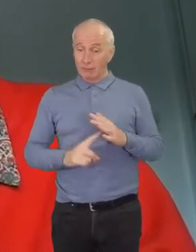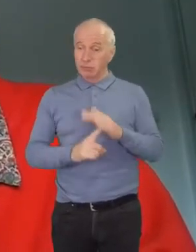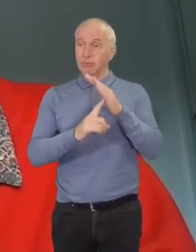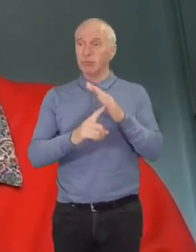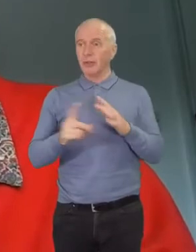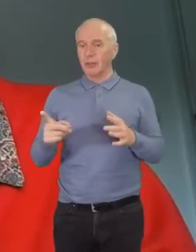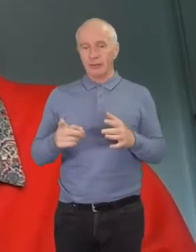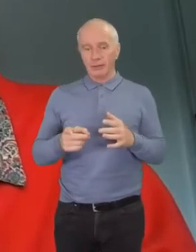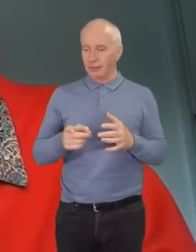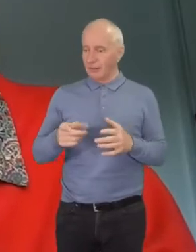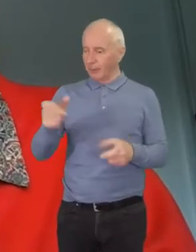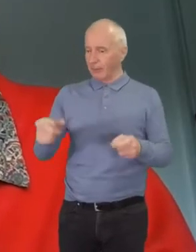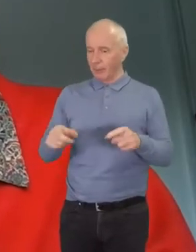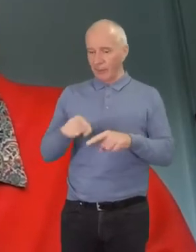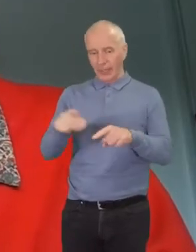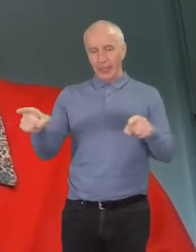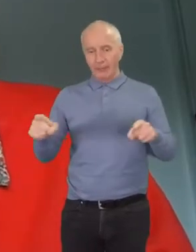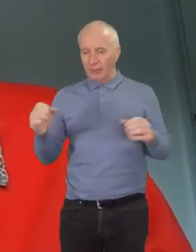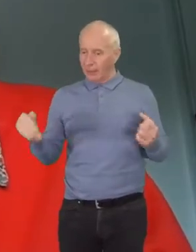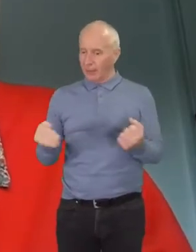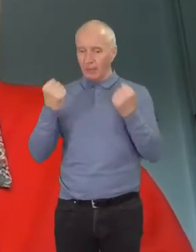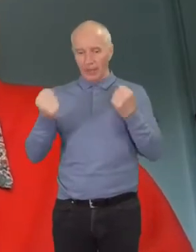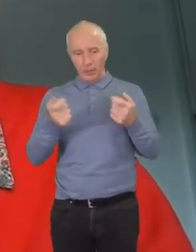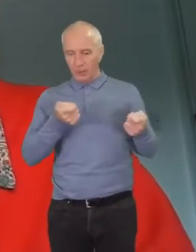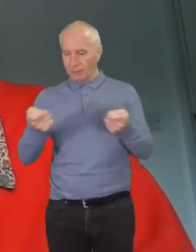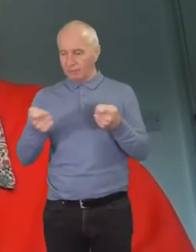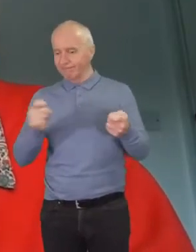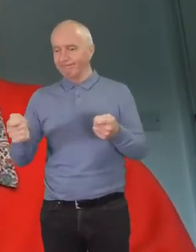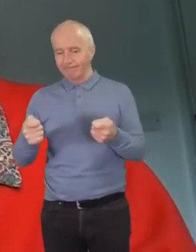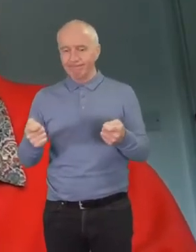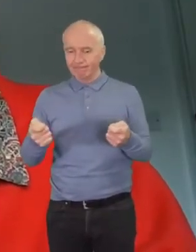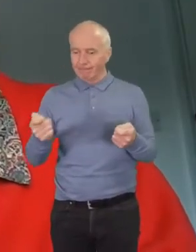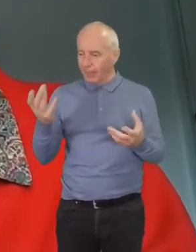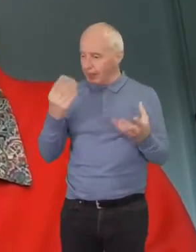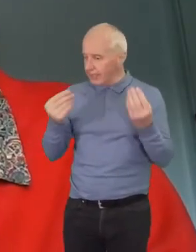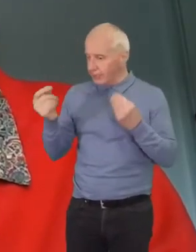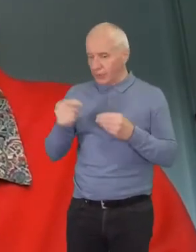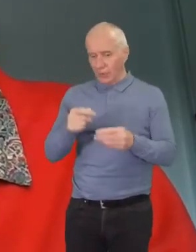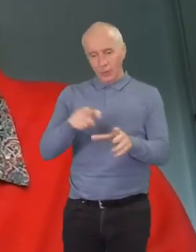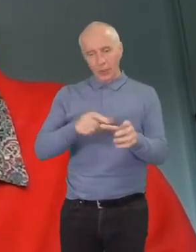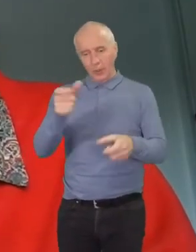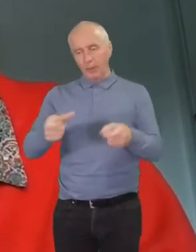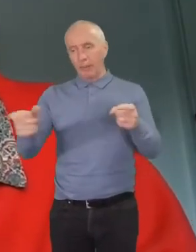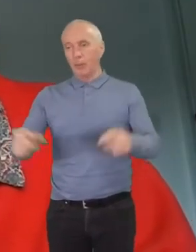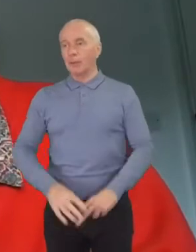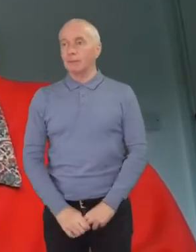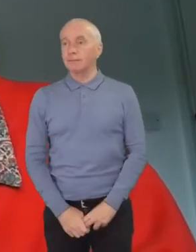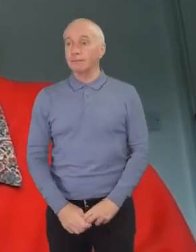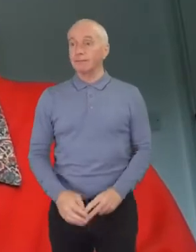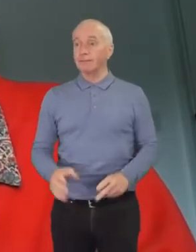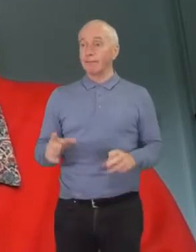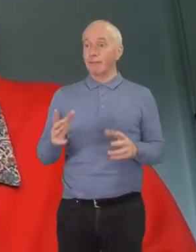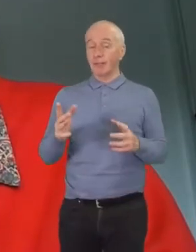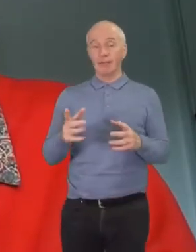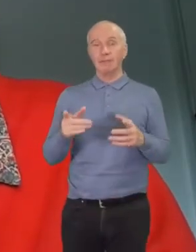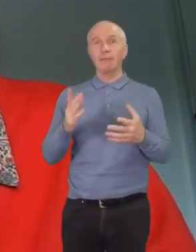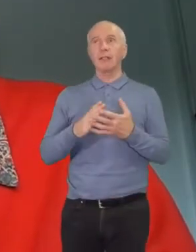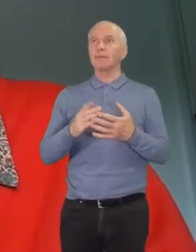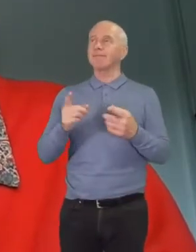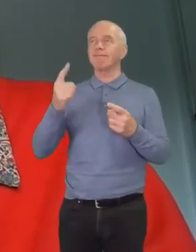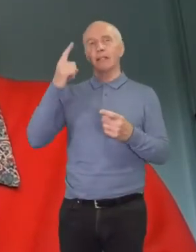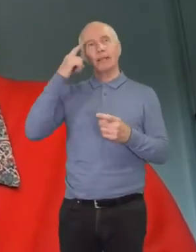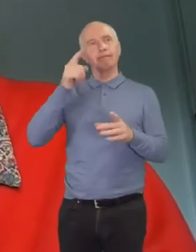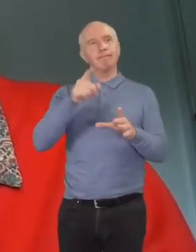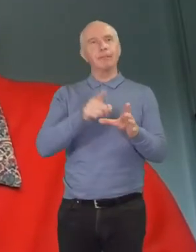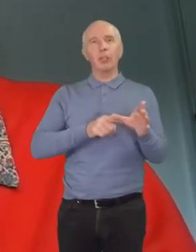of power draw in the youth voice to ensure that intergenerational dialogue is happening. There's a perception among some people that young